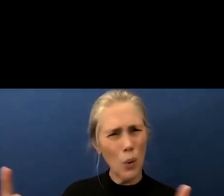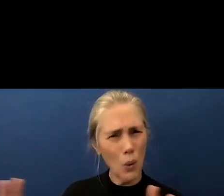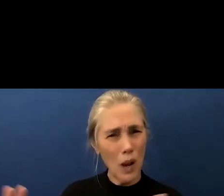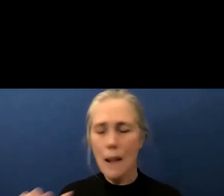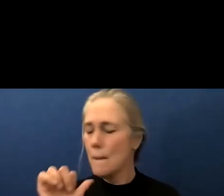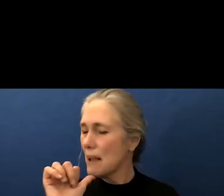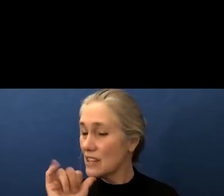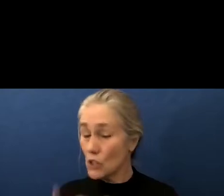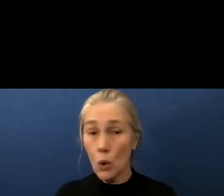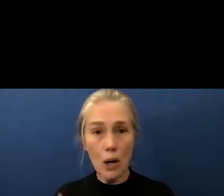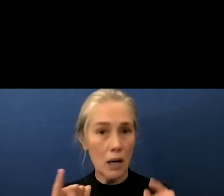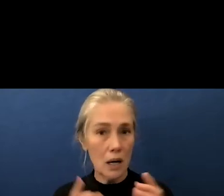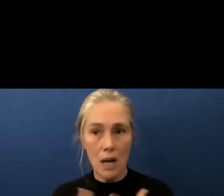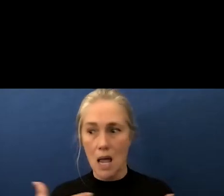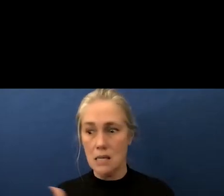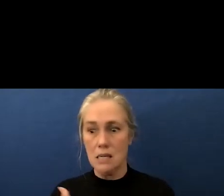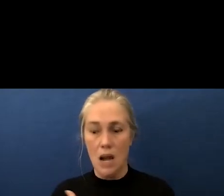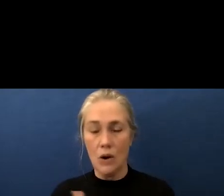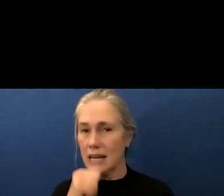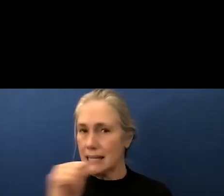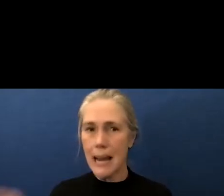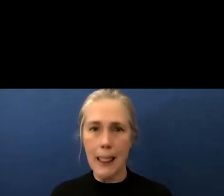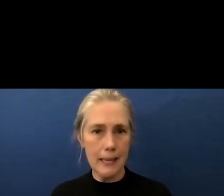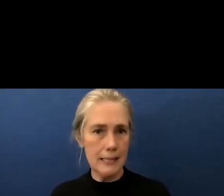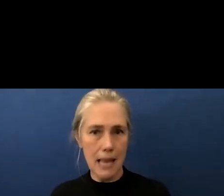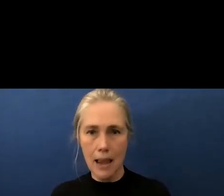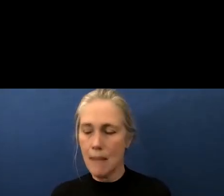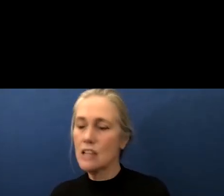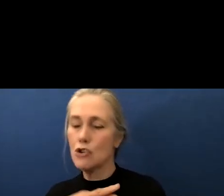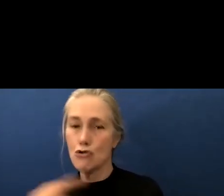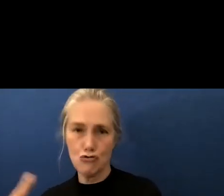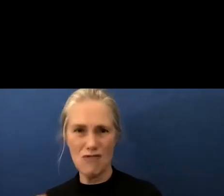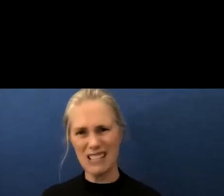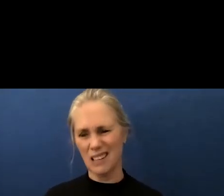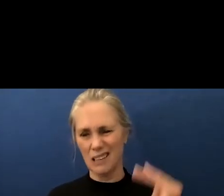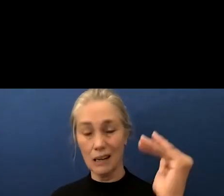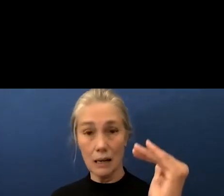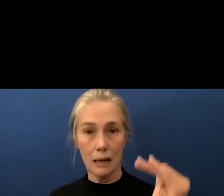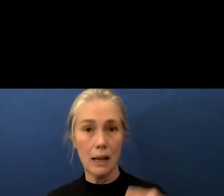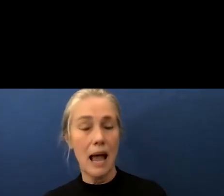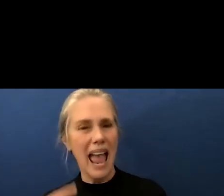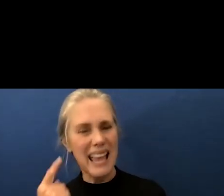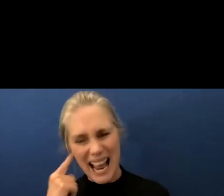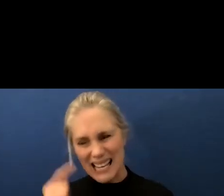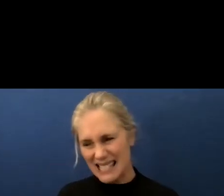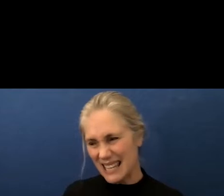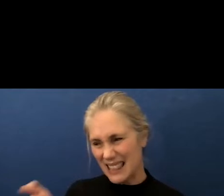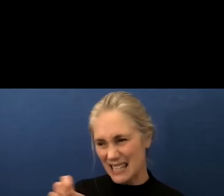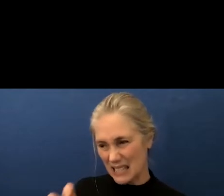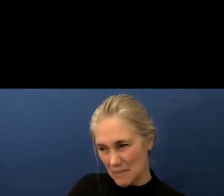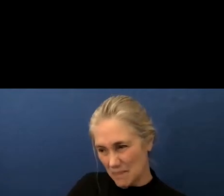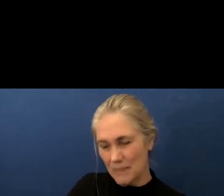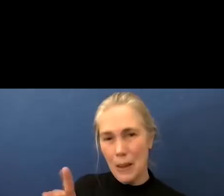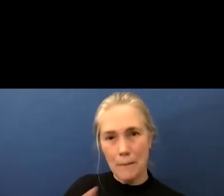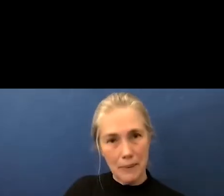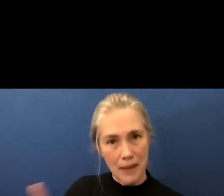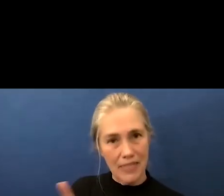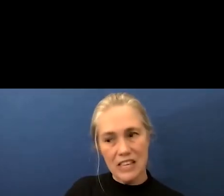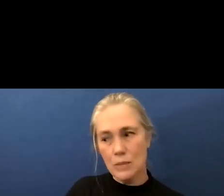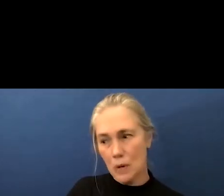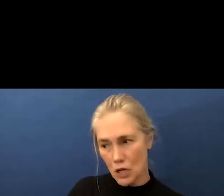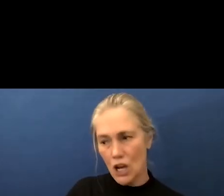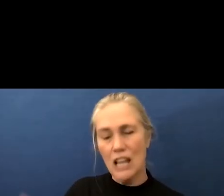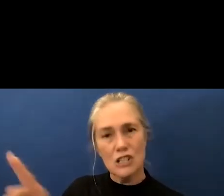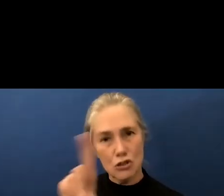with the risk the mandates and the two-tier citizenship that i see unfolding against the unvaxed points to unintended consequences of